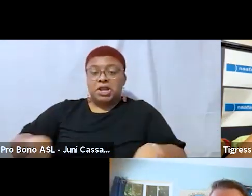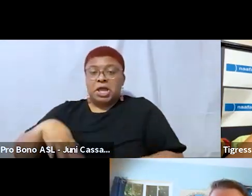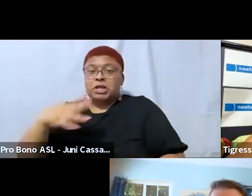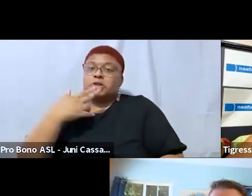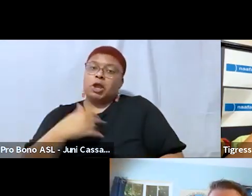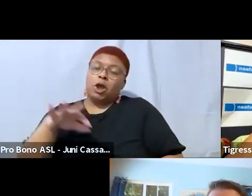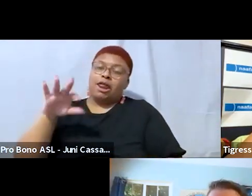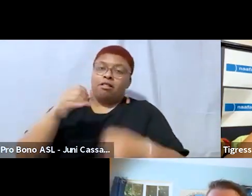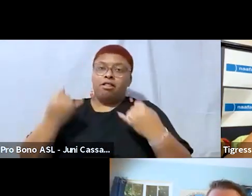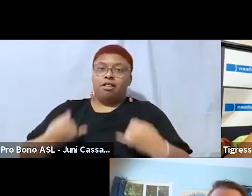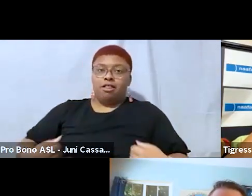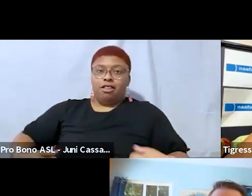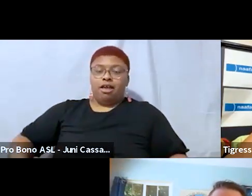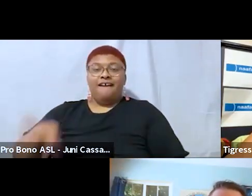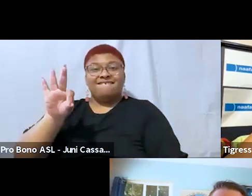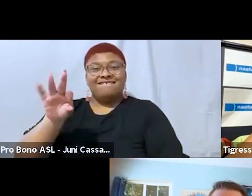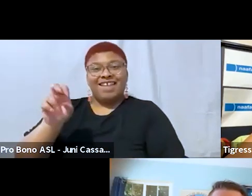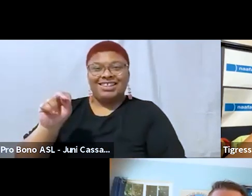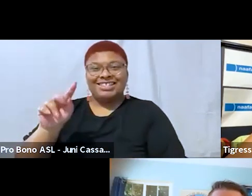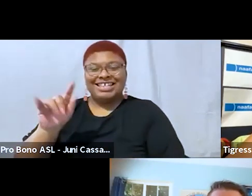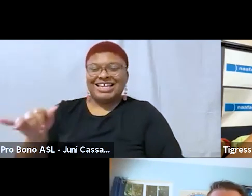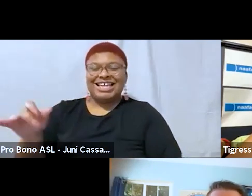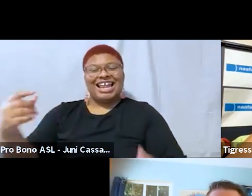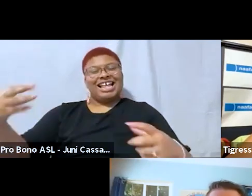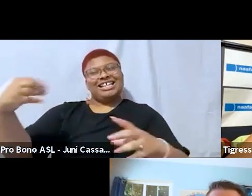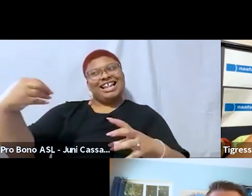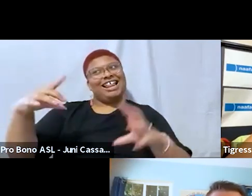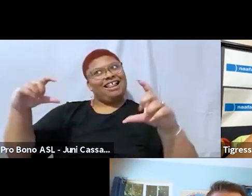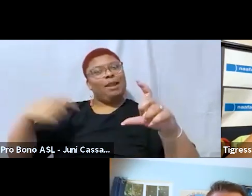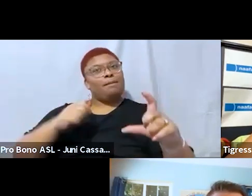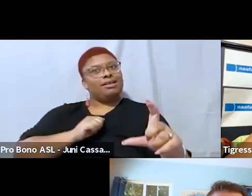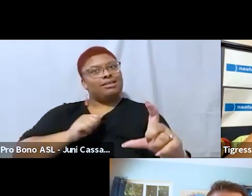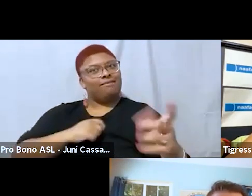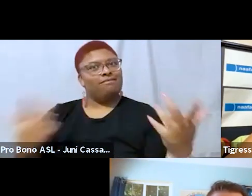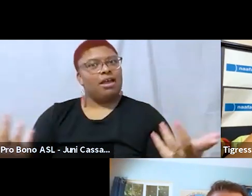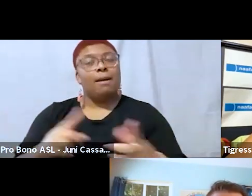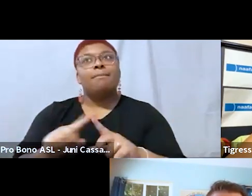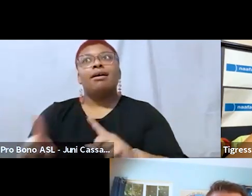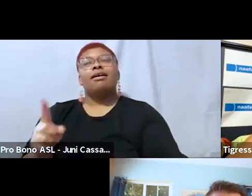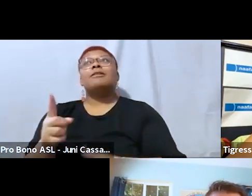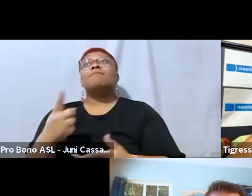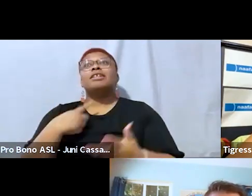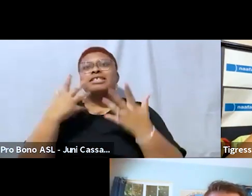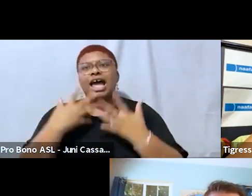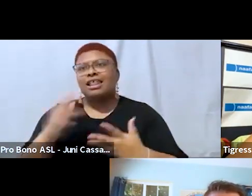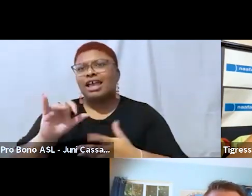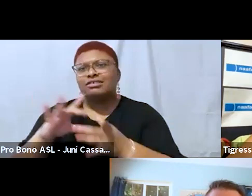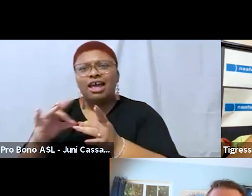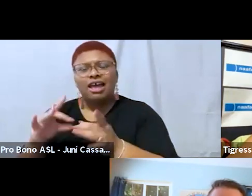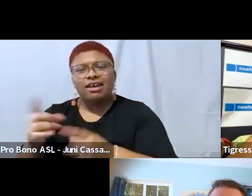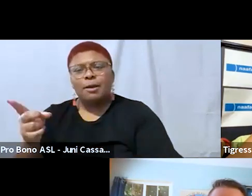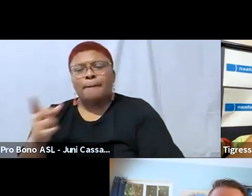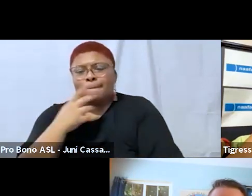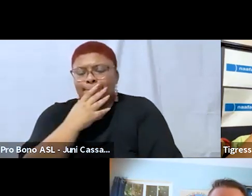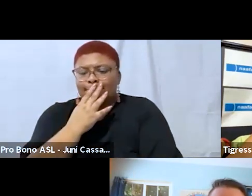um it's it's really devastating it's really sad to just like you said um